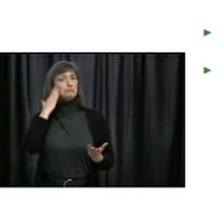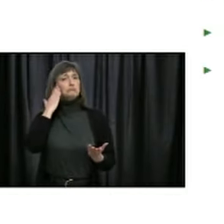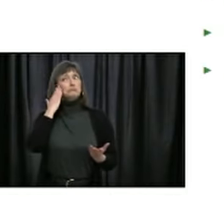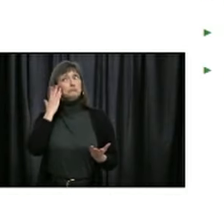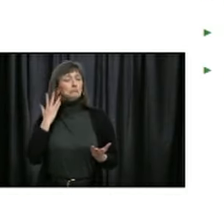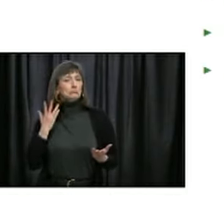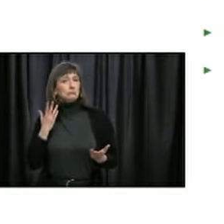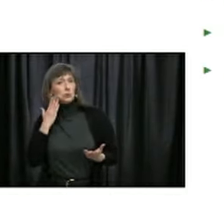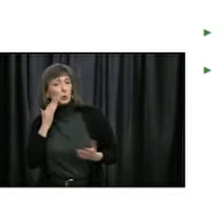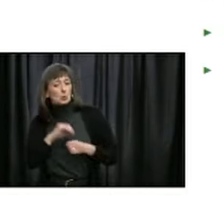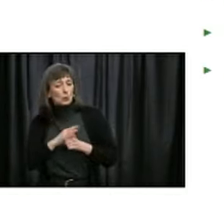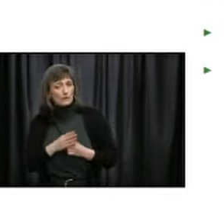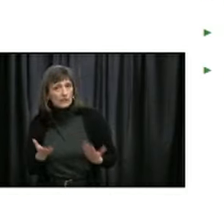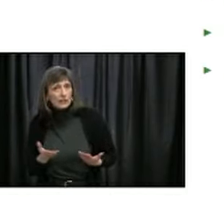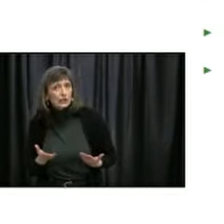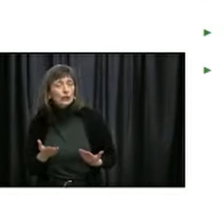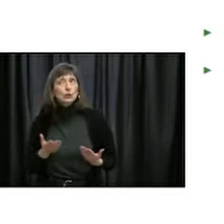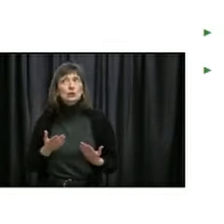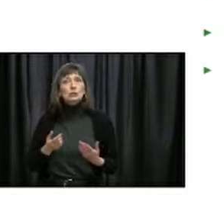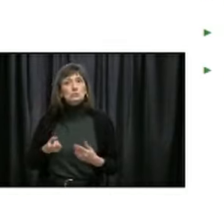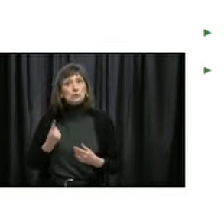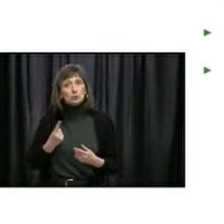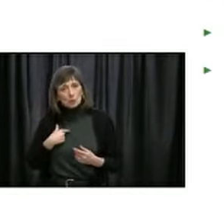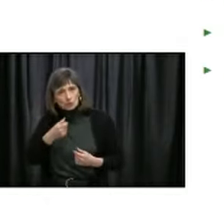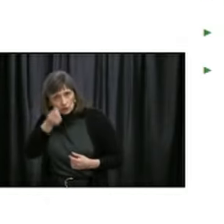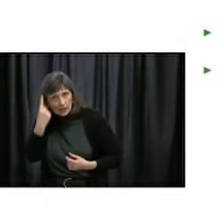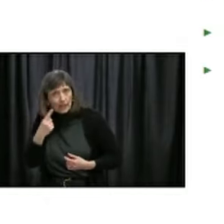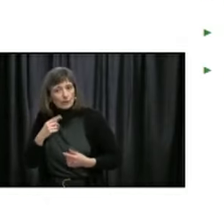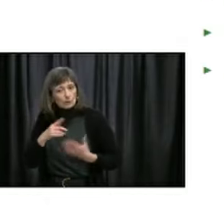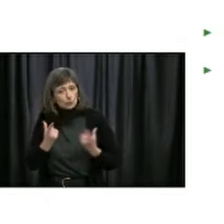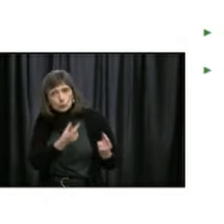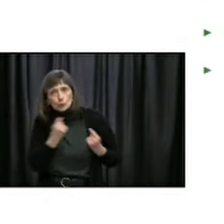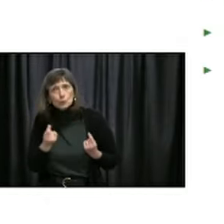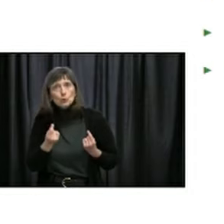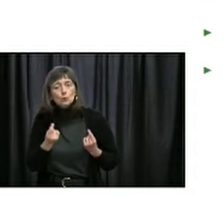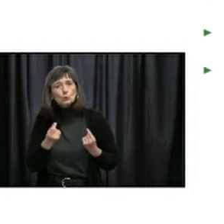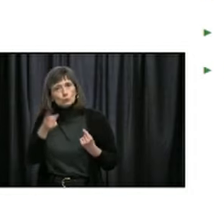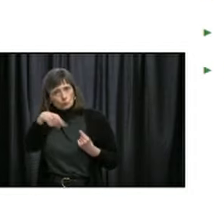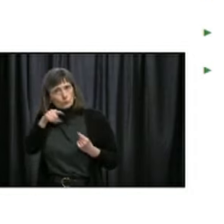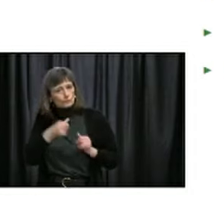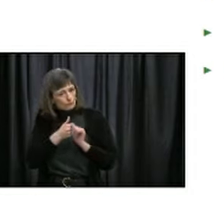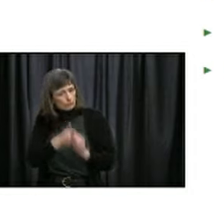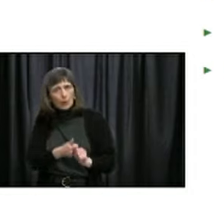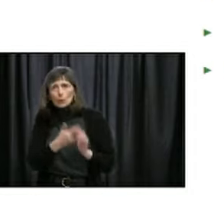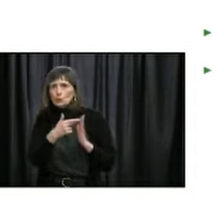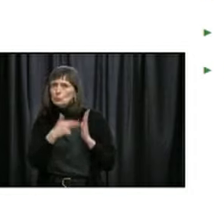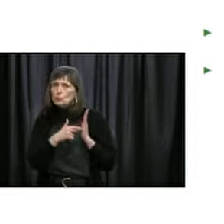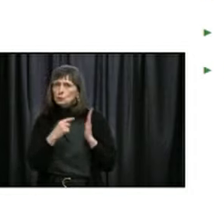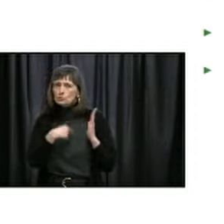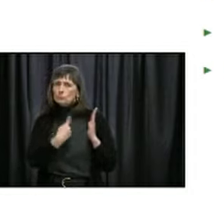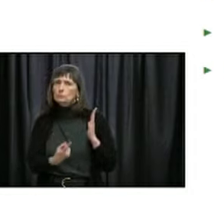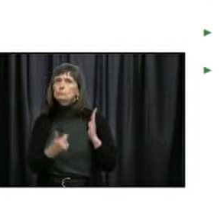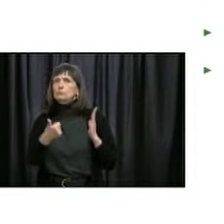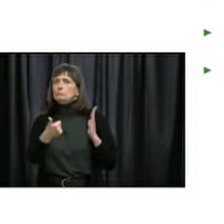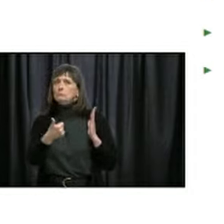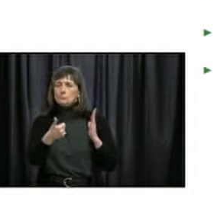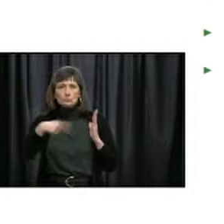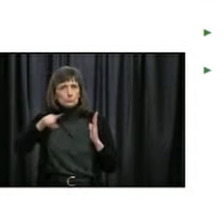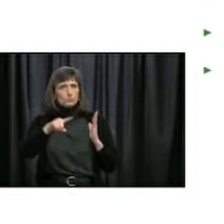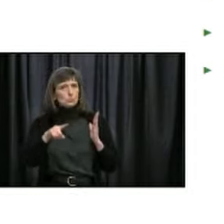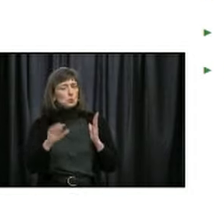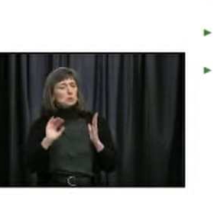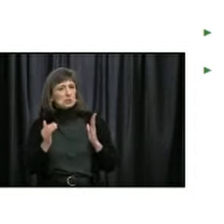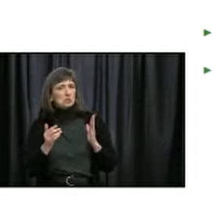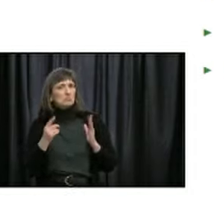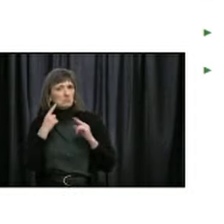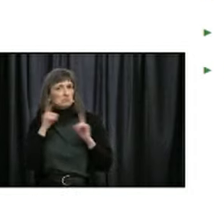COVID-19 and engaged and have been very compliant with the public health measures that we've had in place